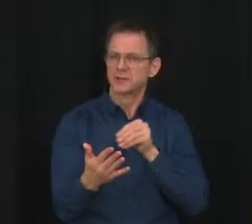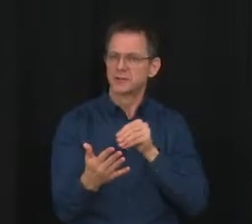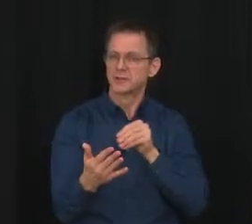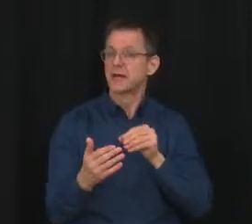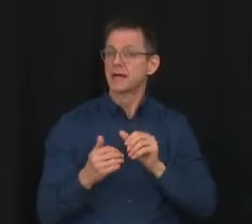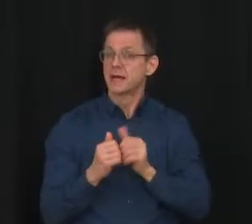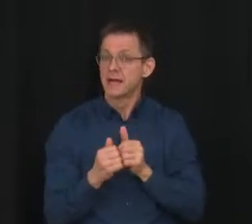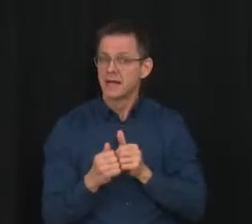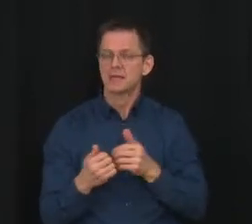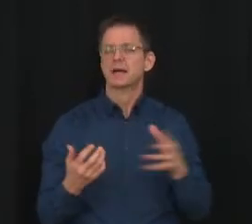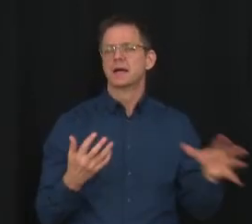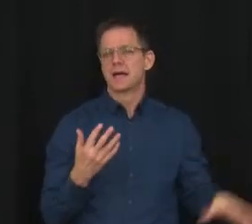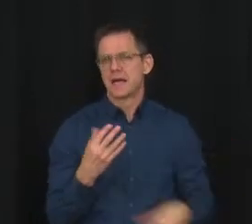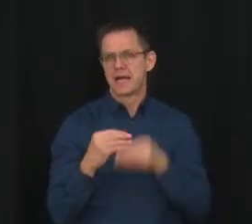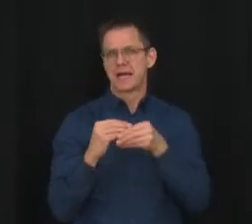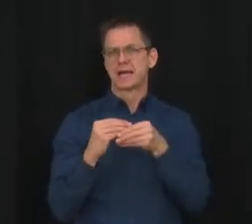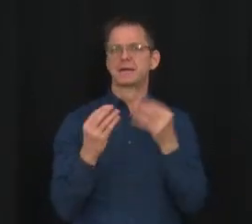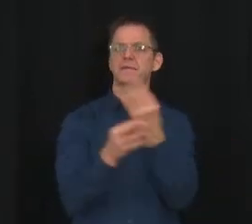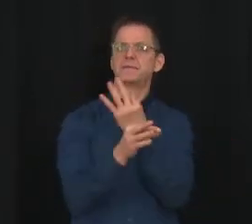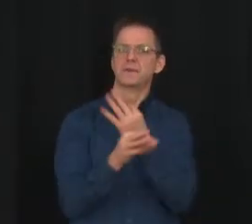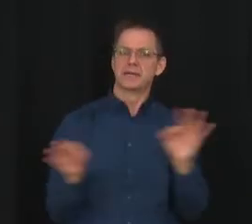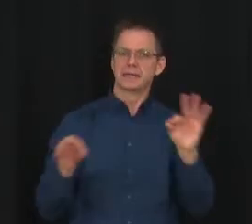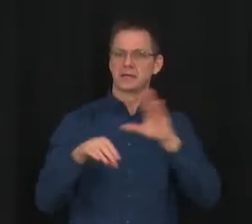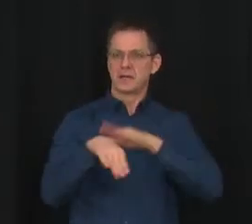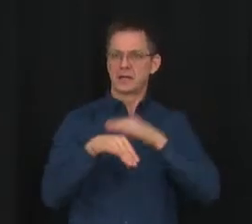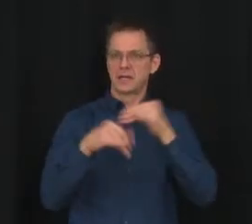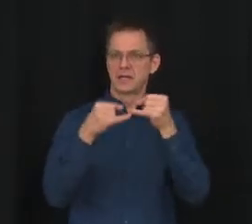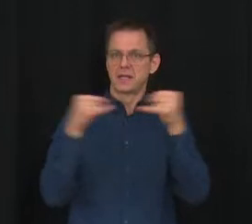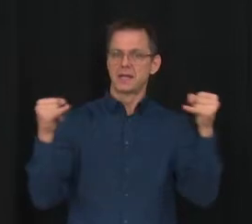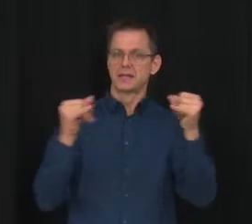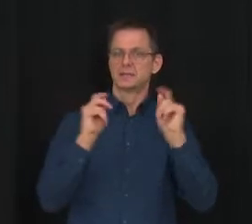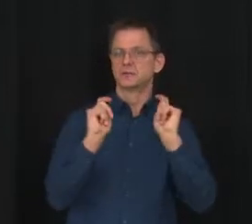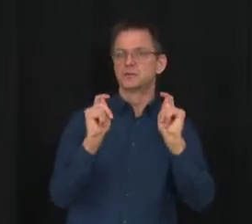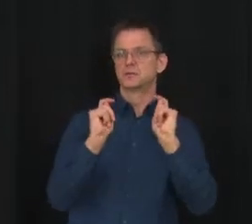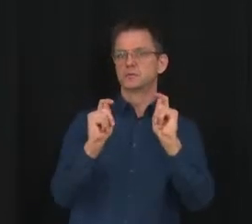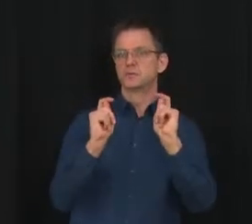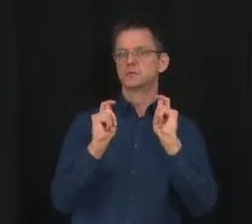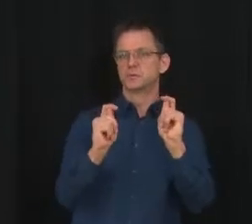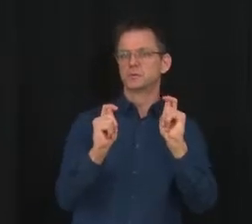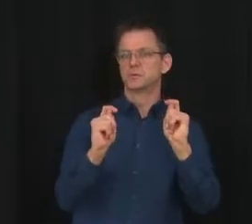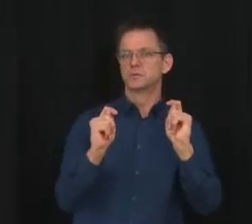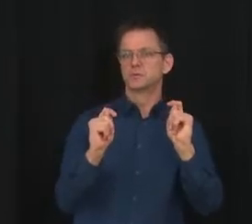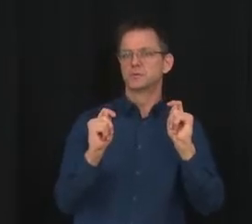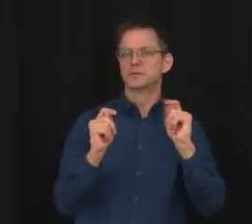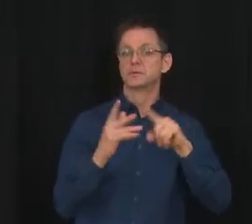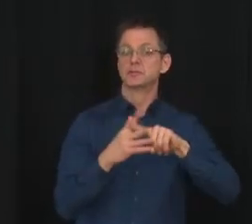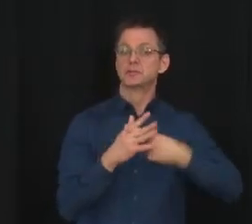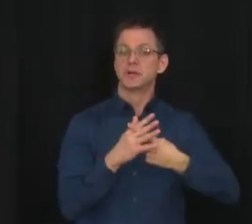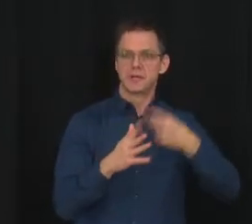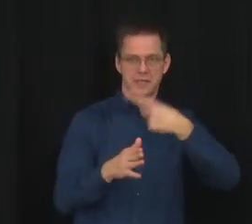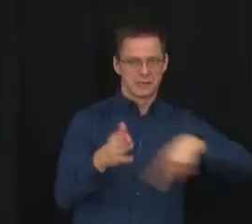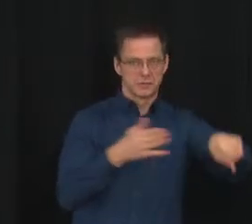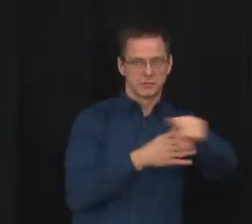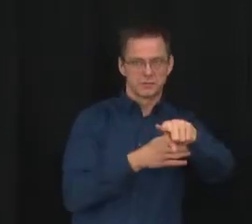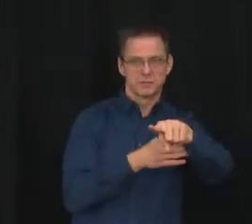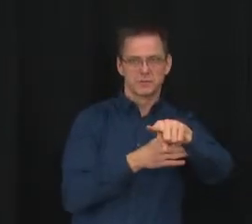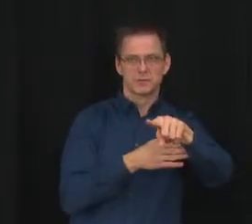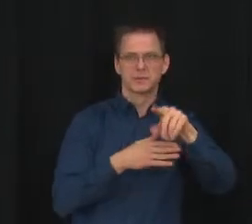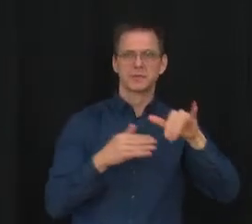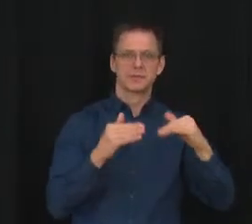online tutoring resources starting next week. This will help them catch up on important skills and